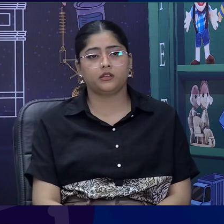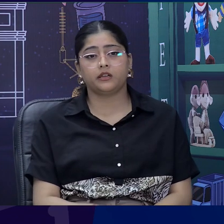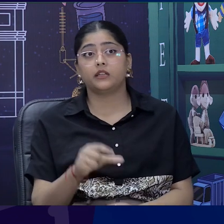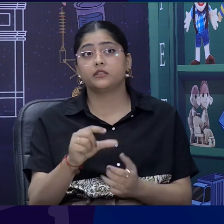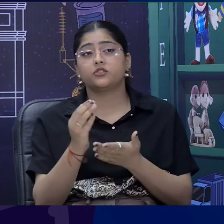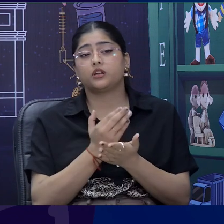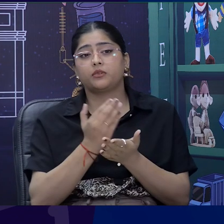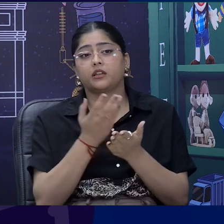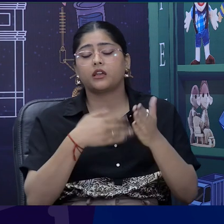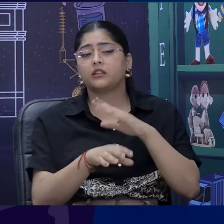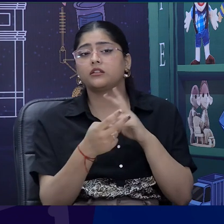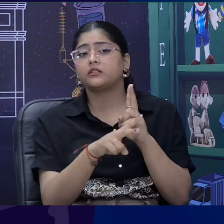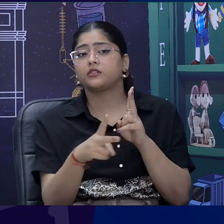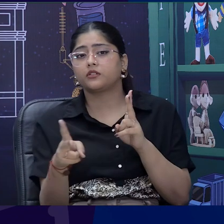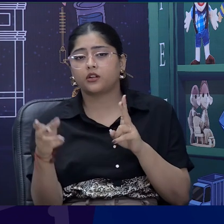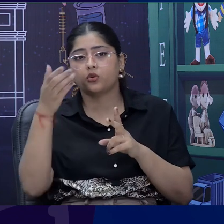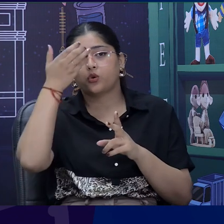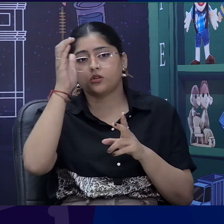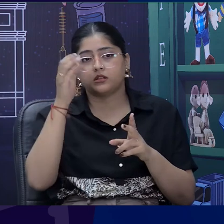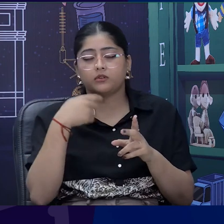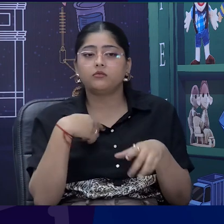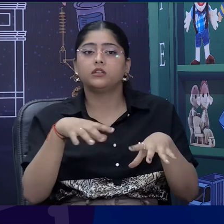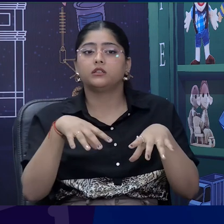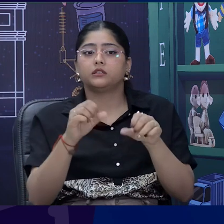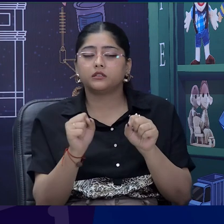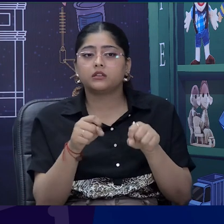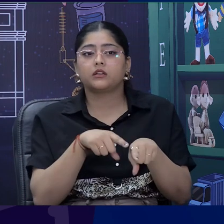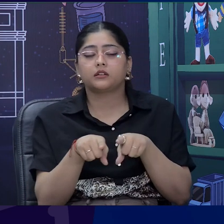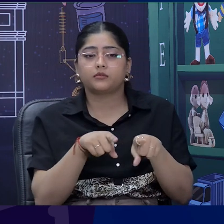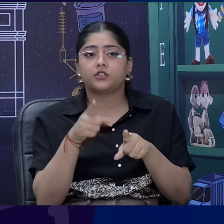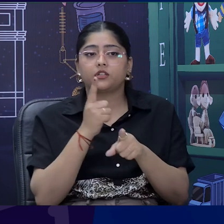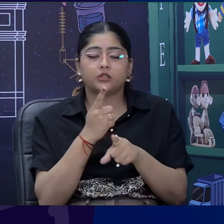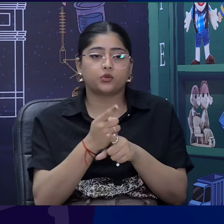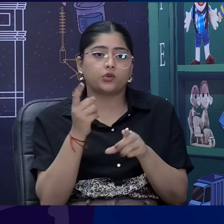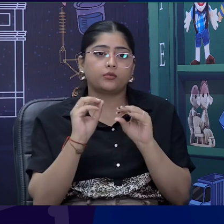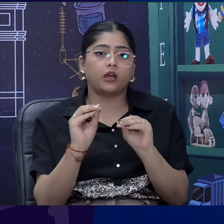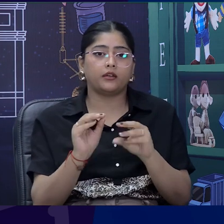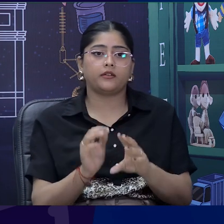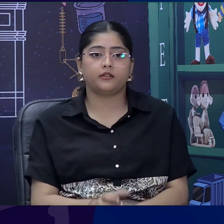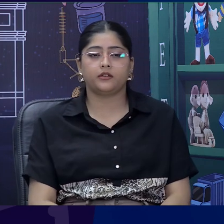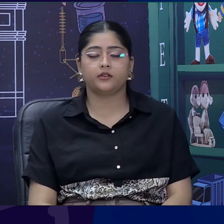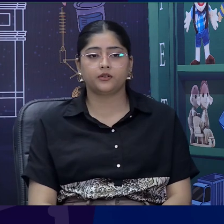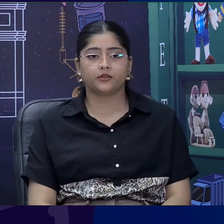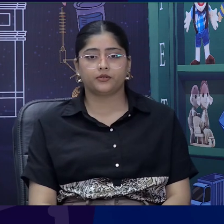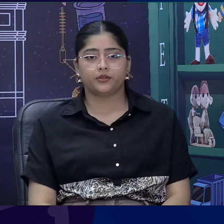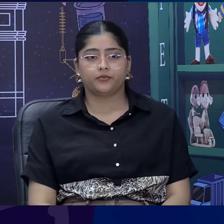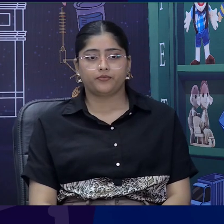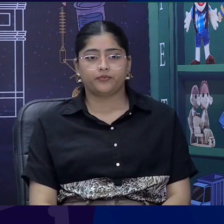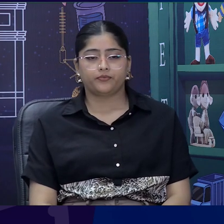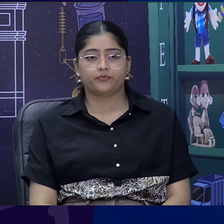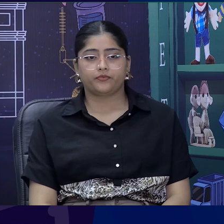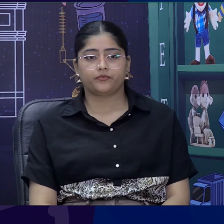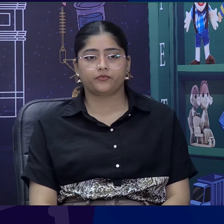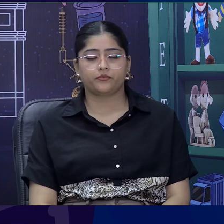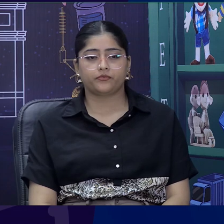also, there are many concepts which can be taken care of while teaching this poem right. So, like